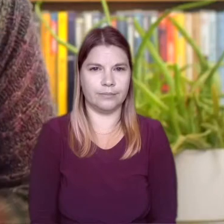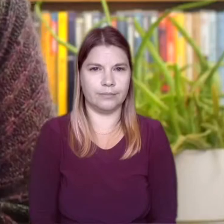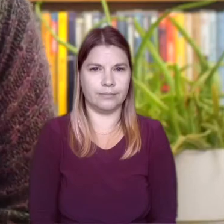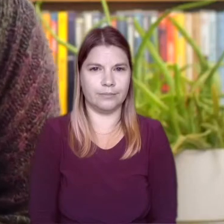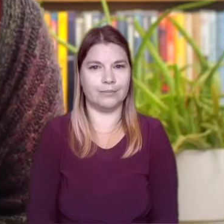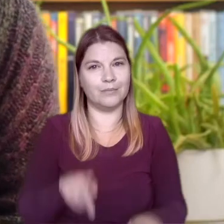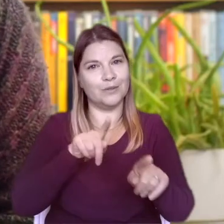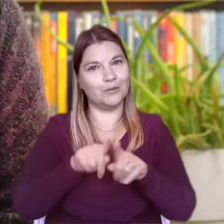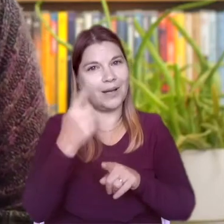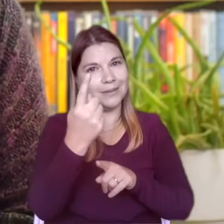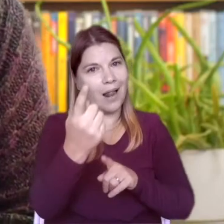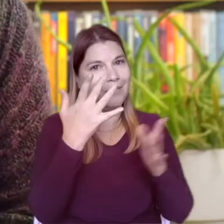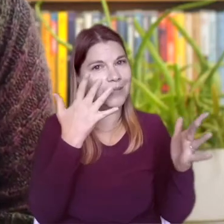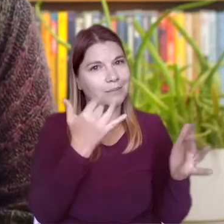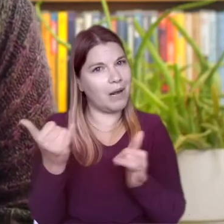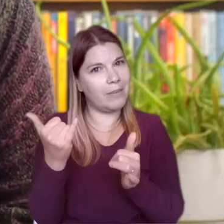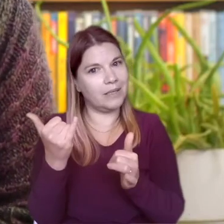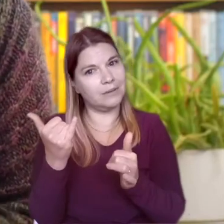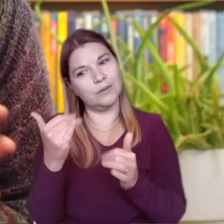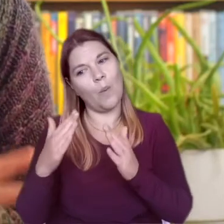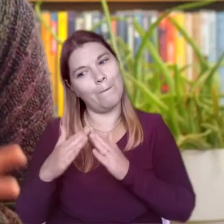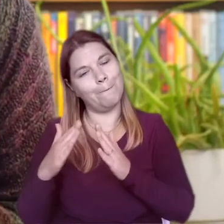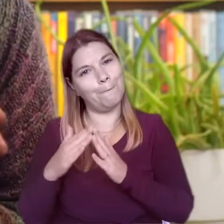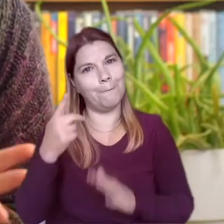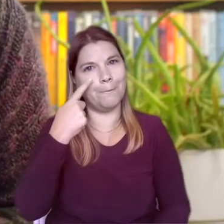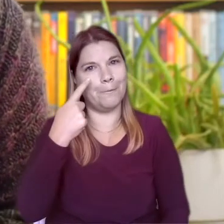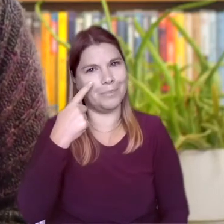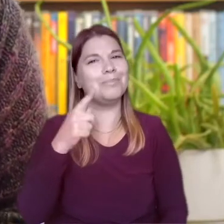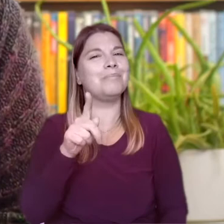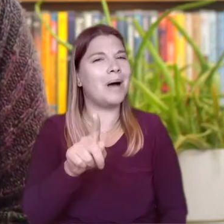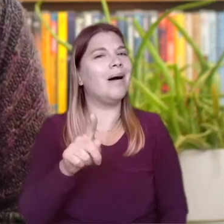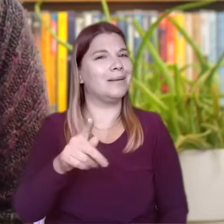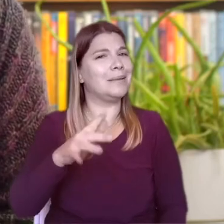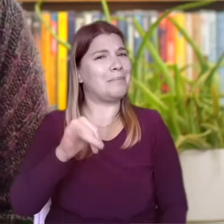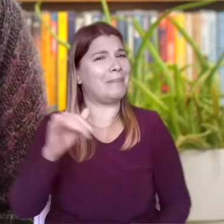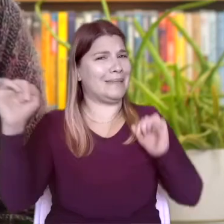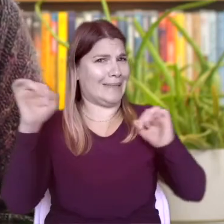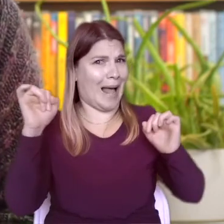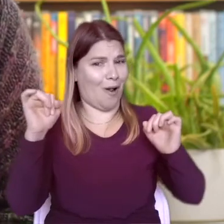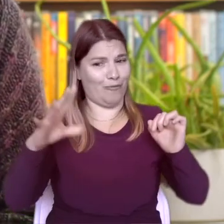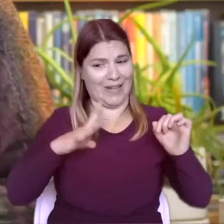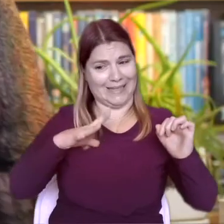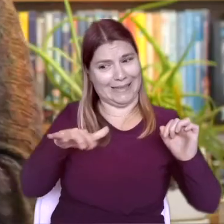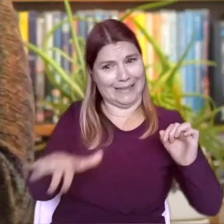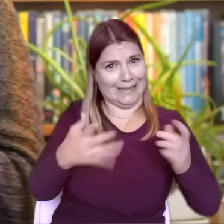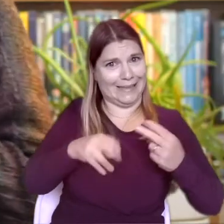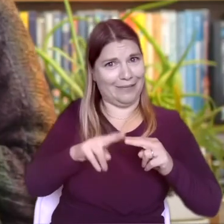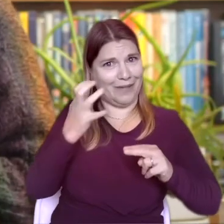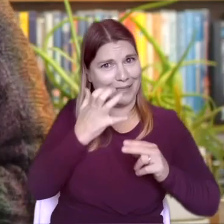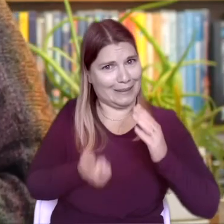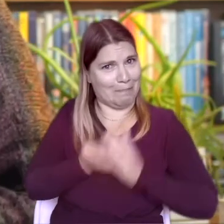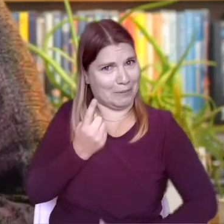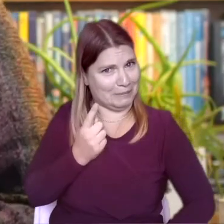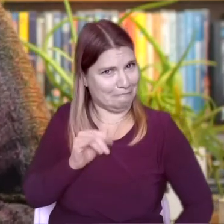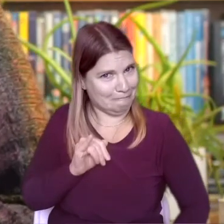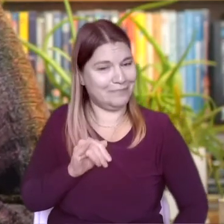try some experiments at home maybe keep a towel handy just in case of spillages I